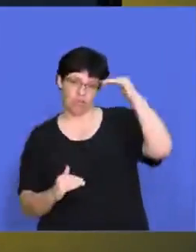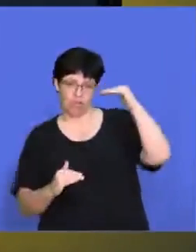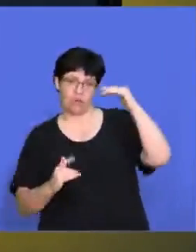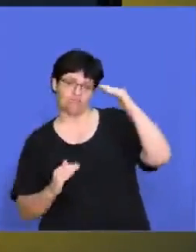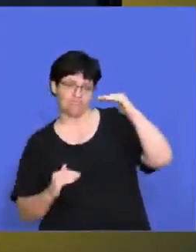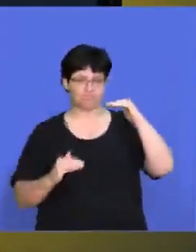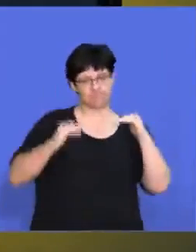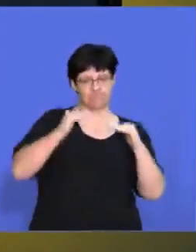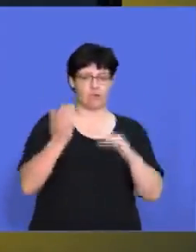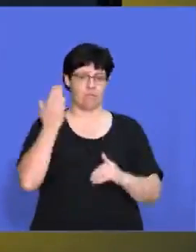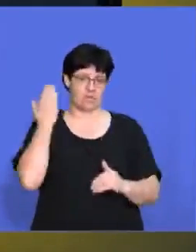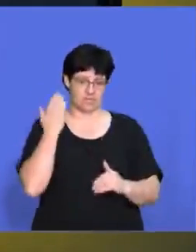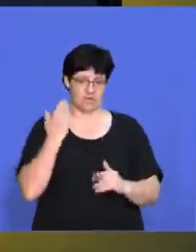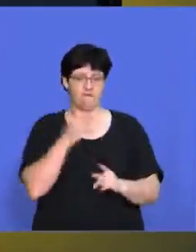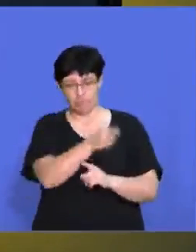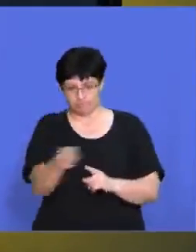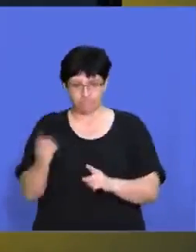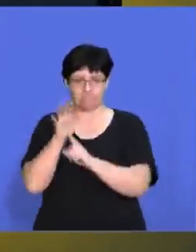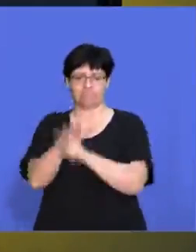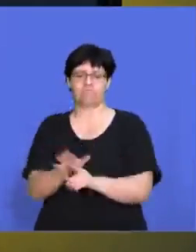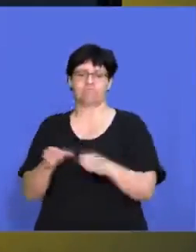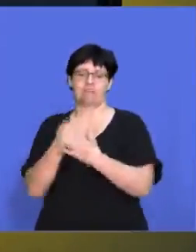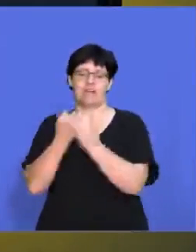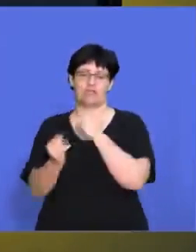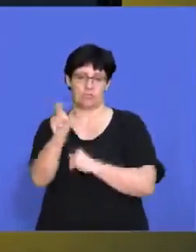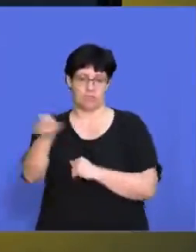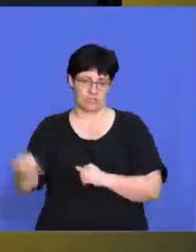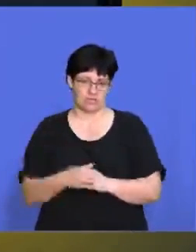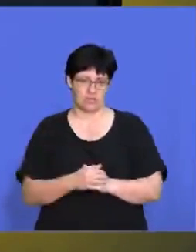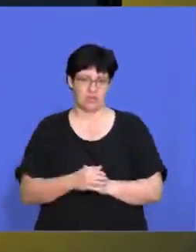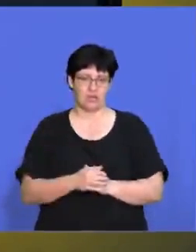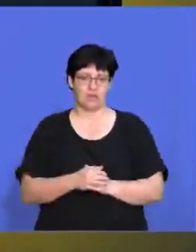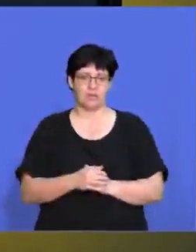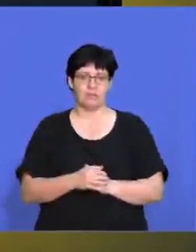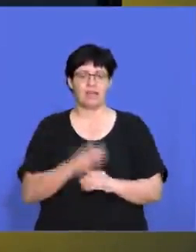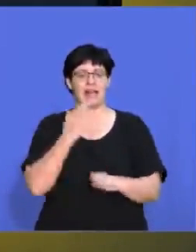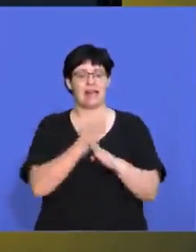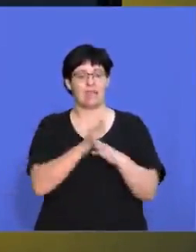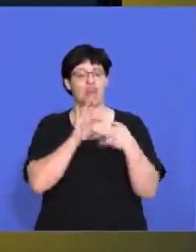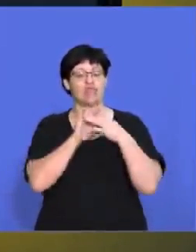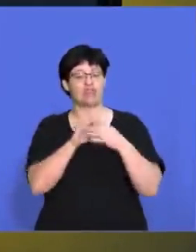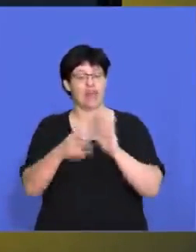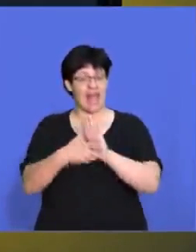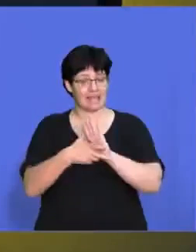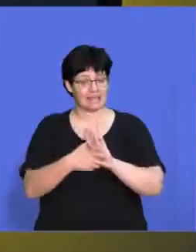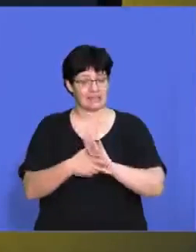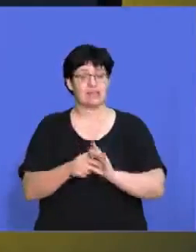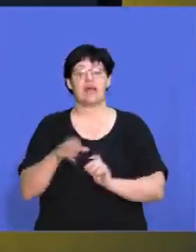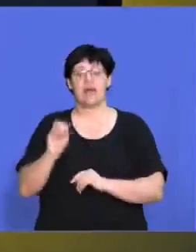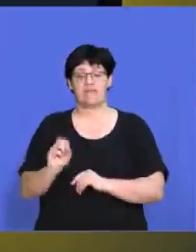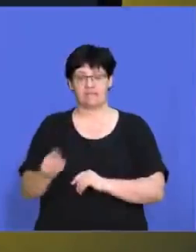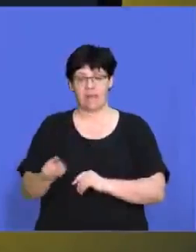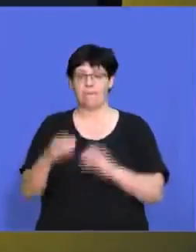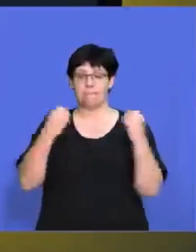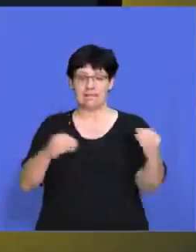um, imbalances, uh, from the past on previously disadvantaged individuals. Uh, so don't confuse it with the Labor Relations Act,